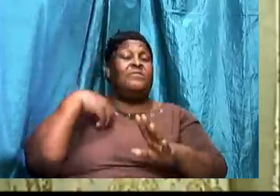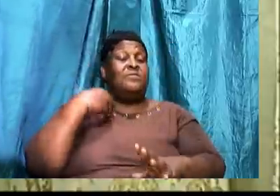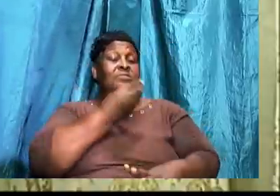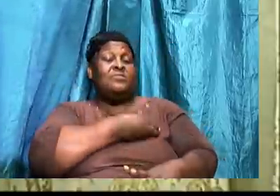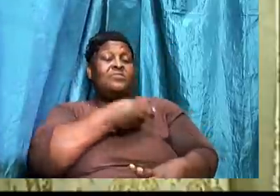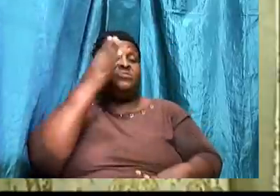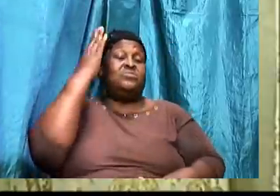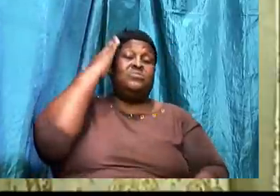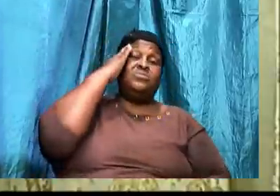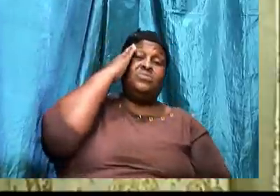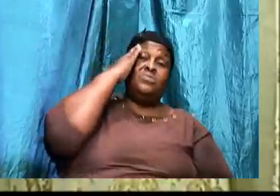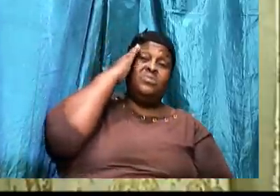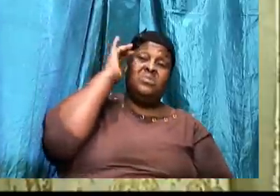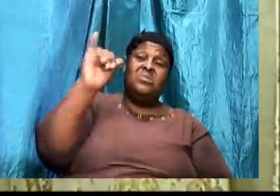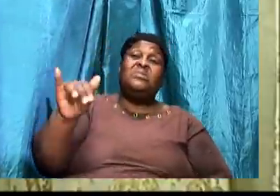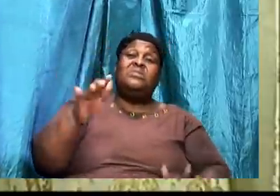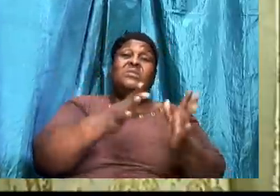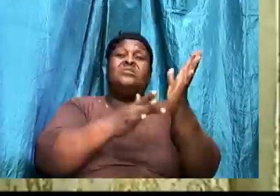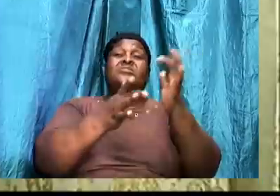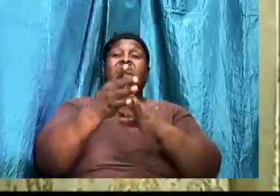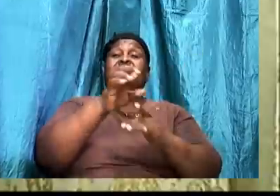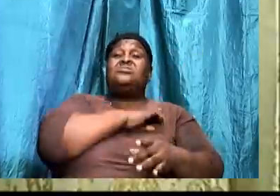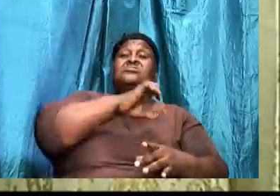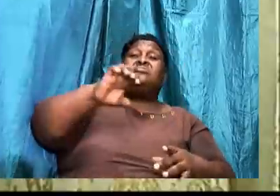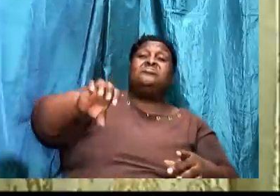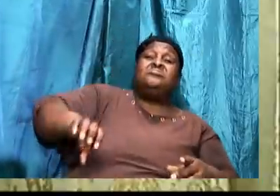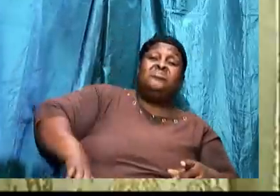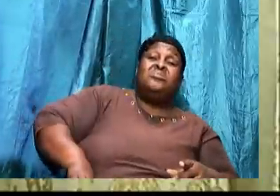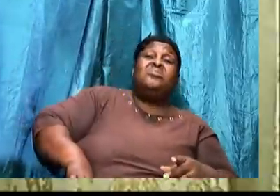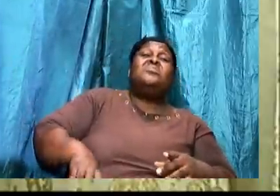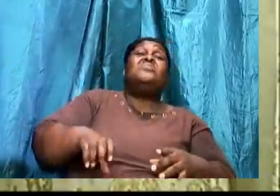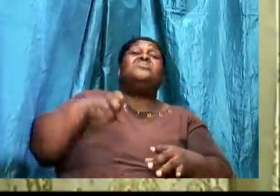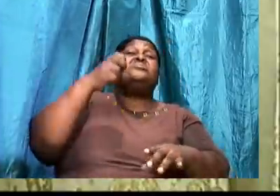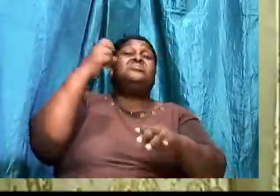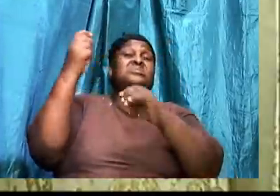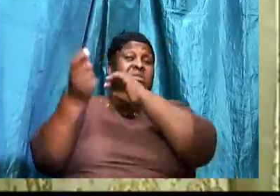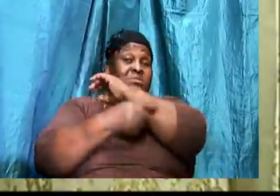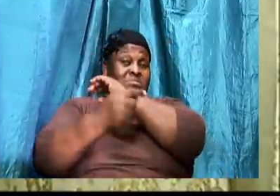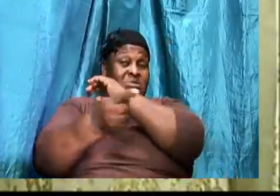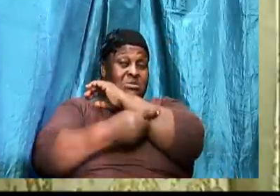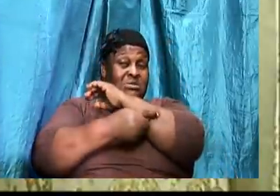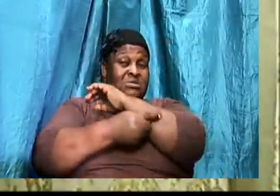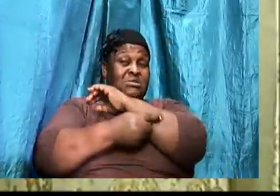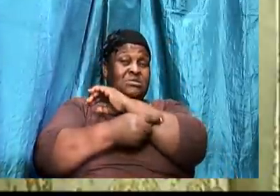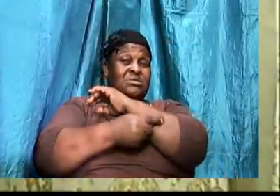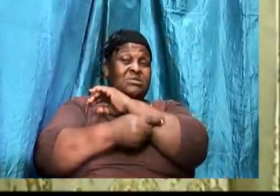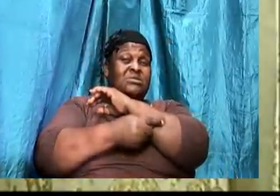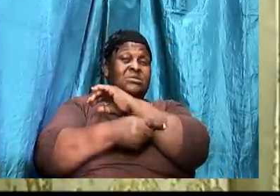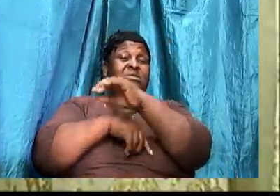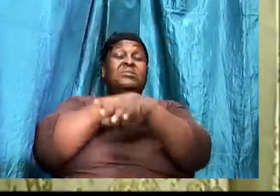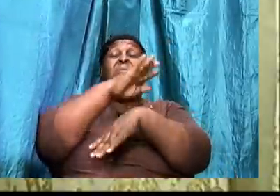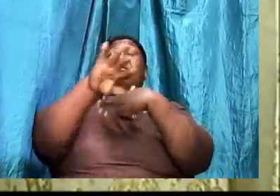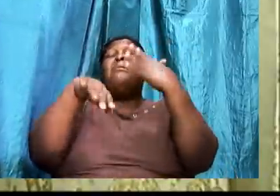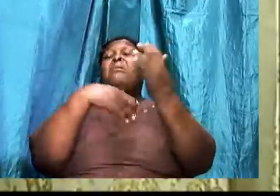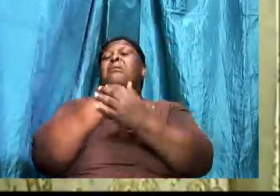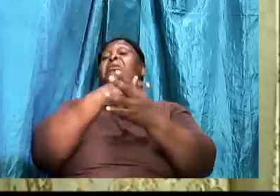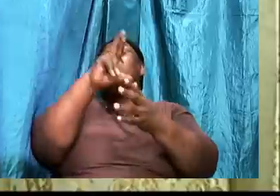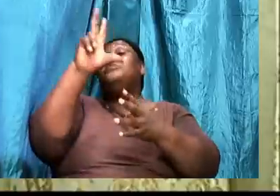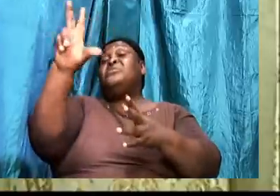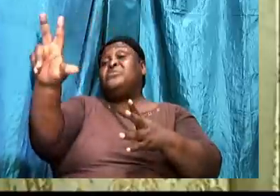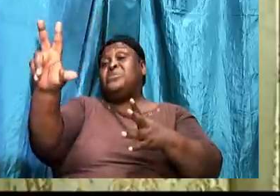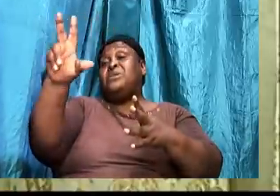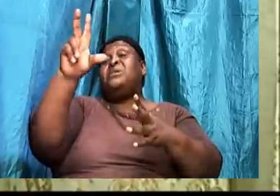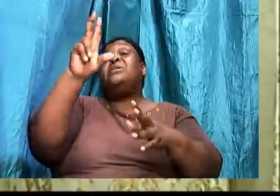That Jesus Christ was tempted in all. But was able to resist the devil.